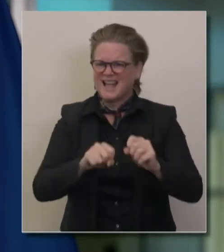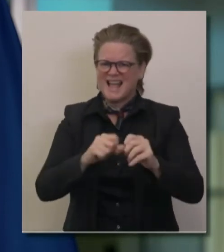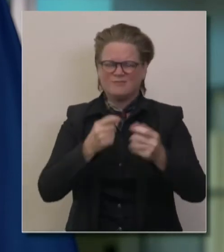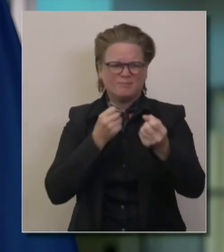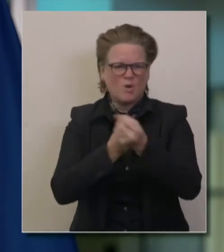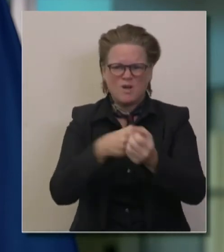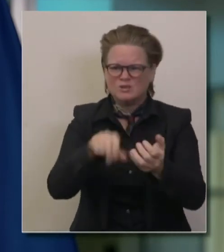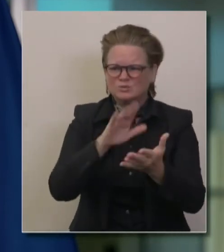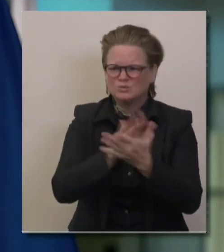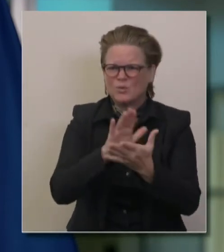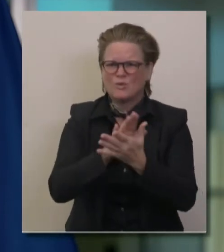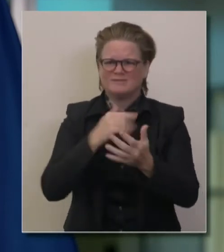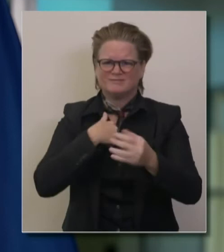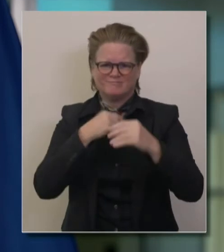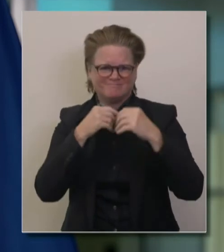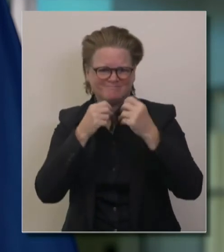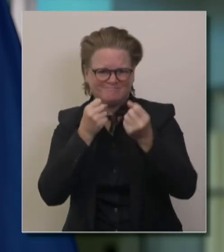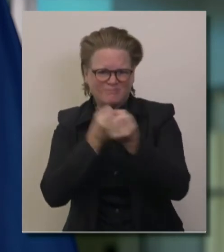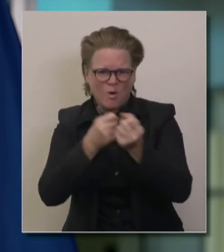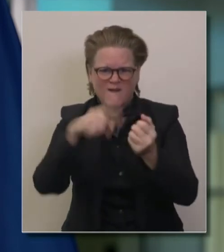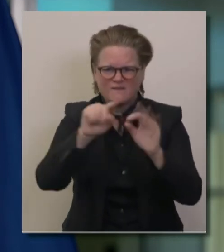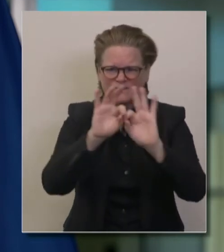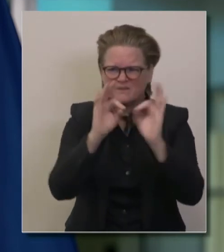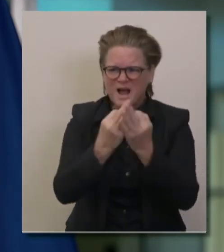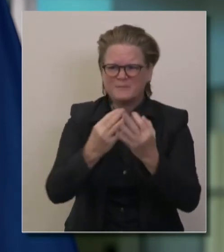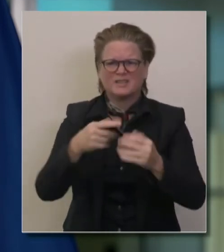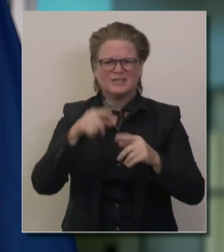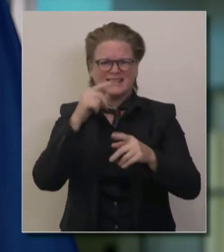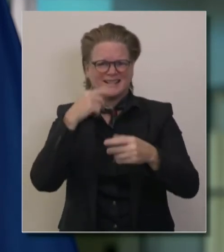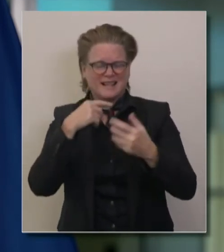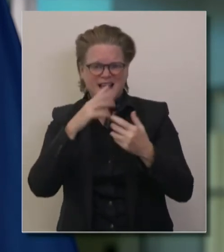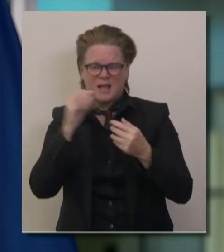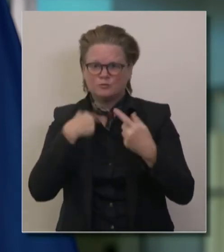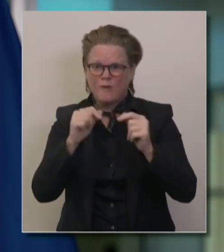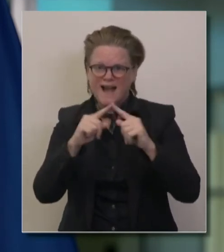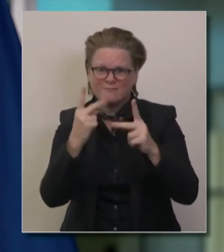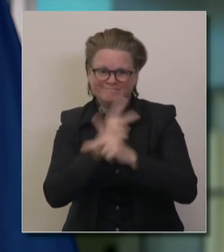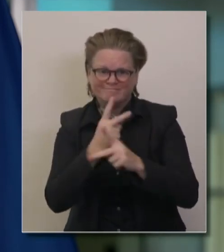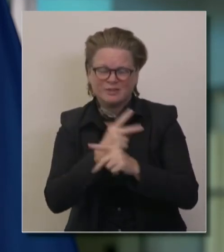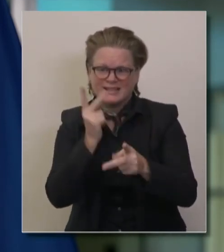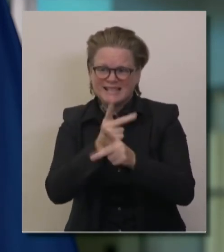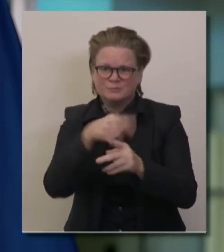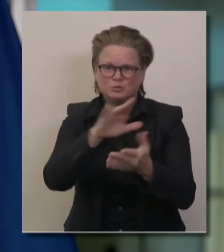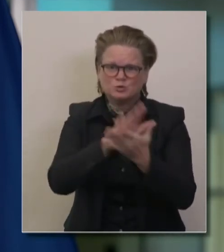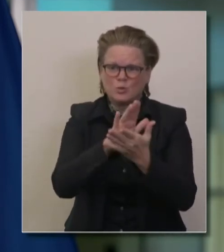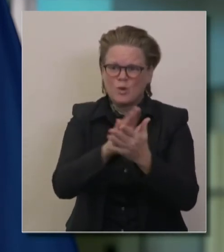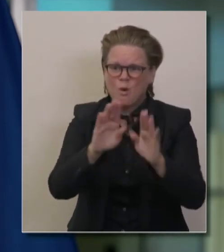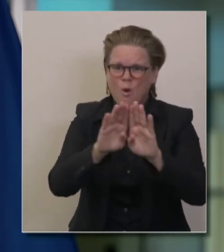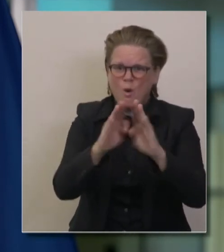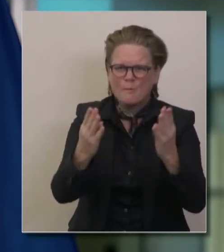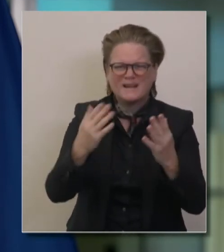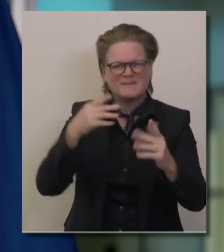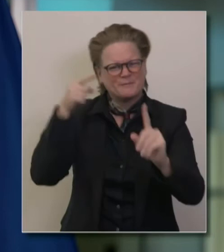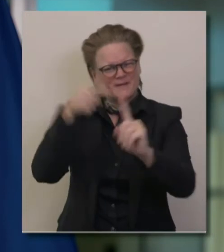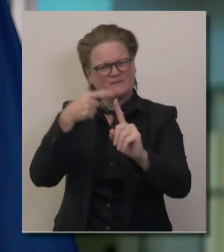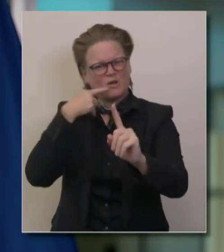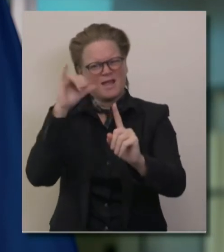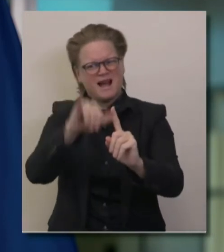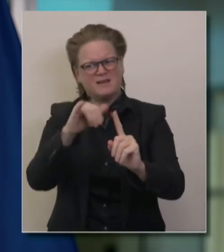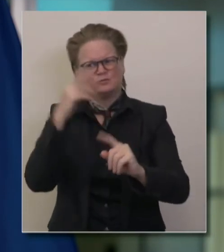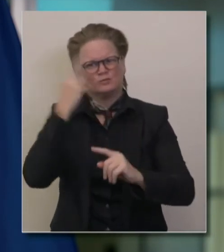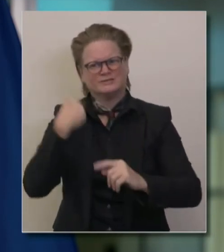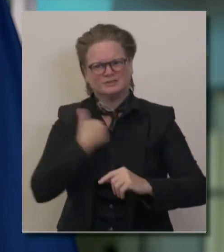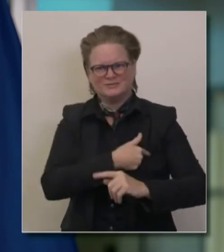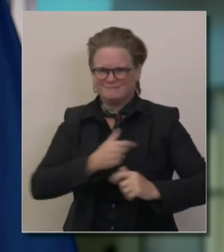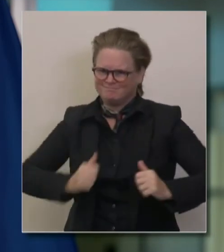needs, not just as a state, but specifically for our public schools. One of the reasons we were bold and aggressive more than